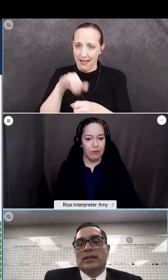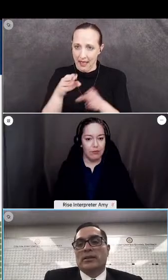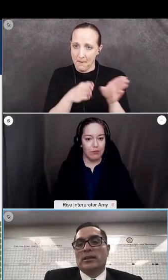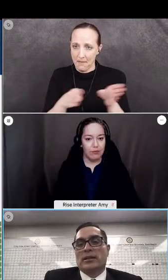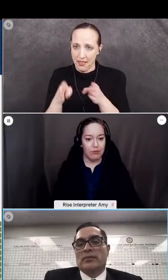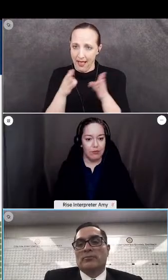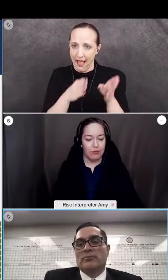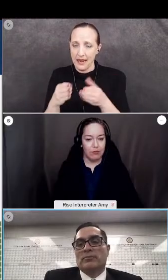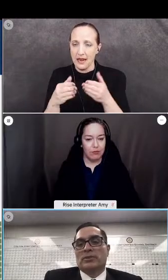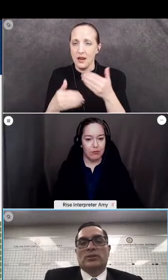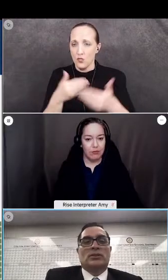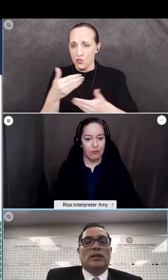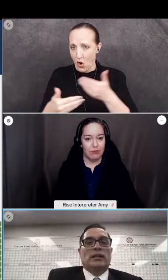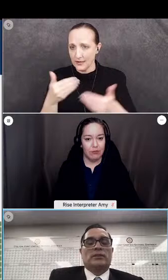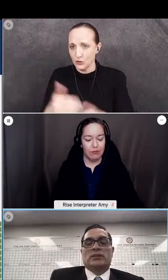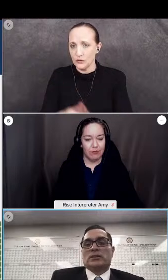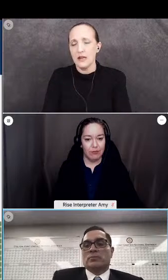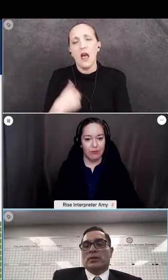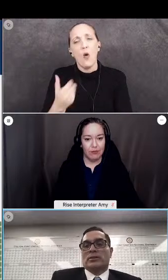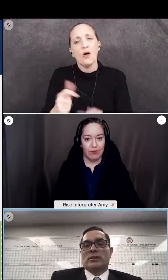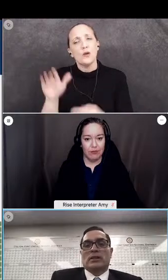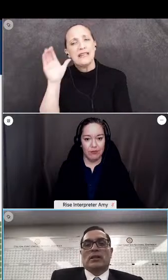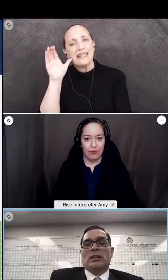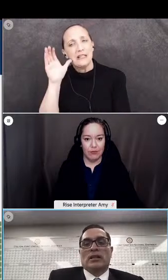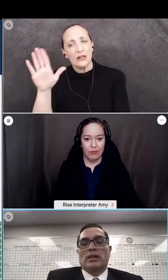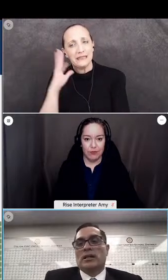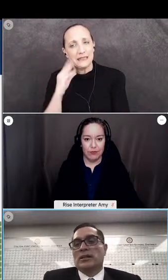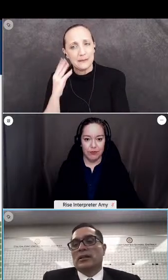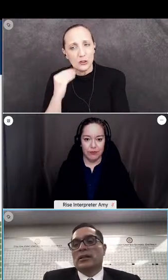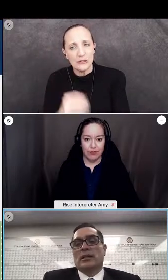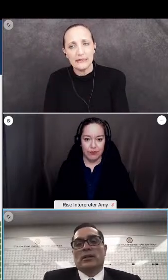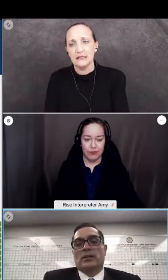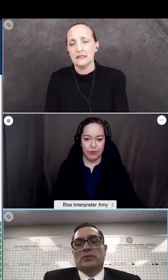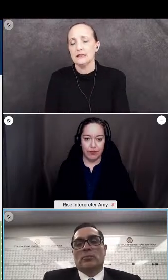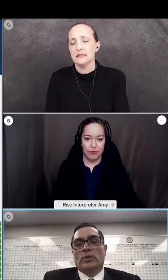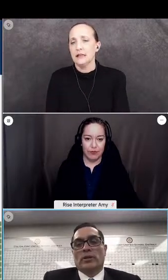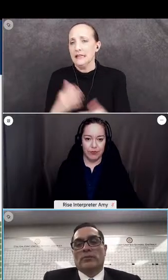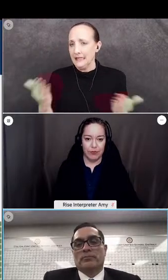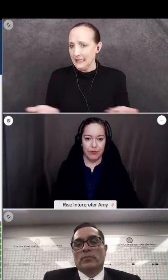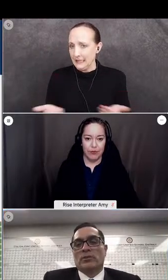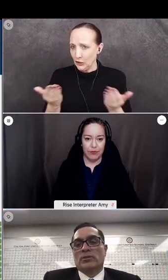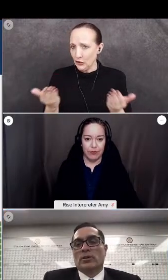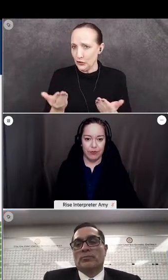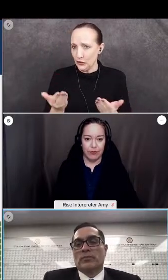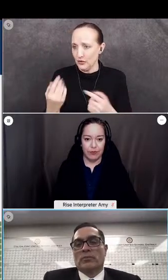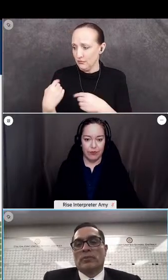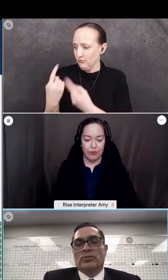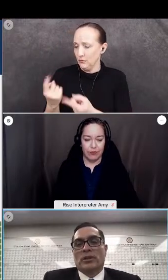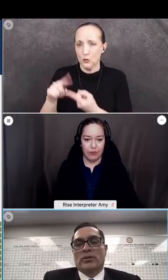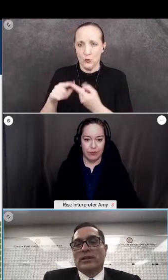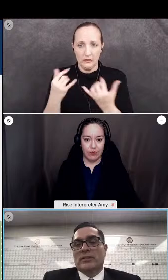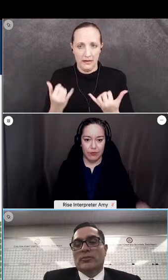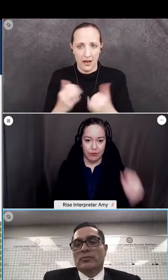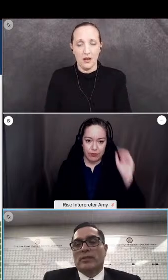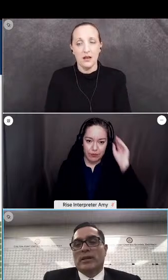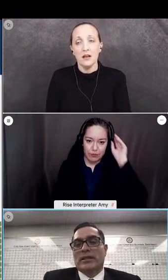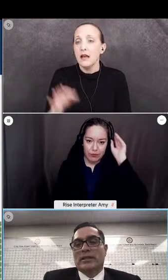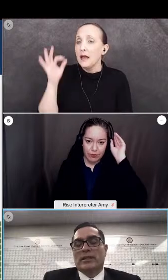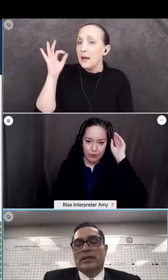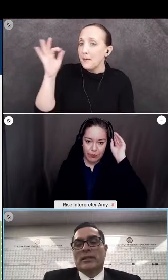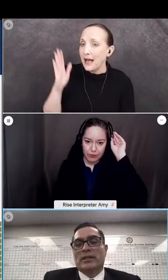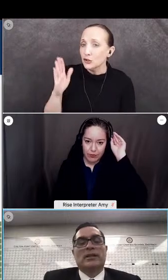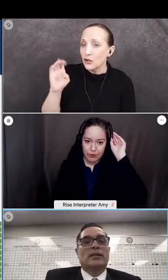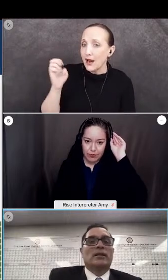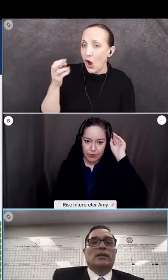like to hear just his experience here at this point. So Pastor Eric, if you wouldn't